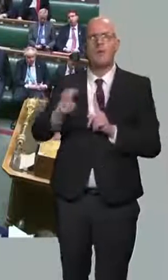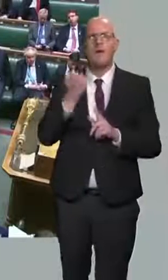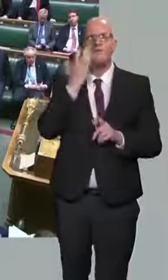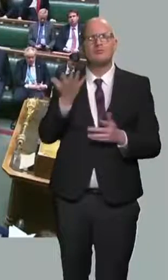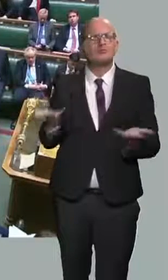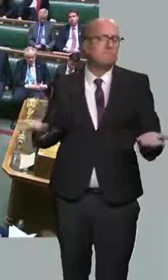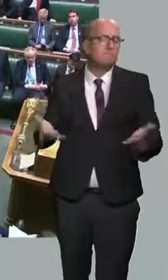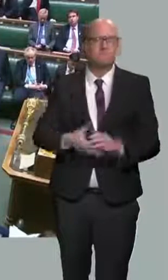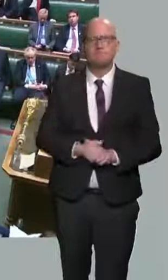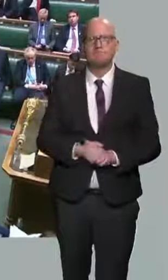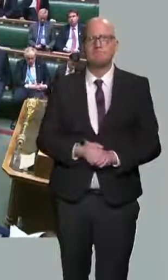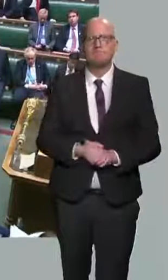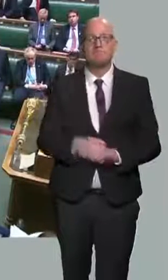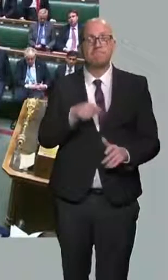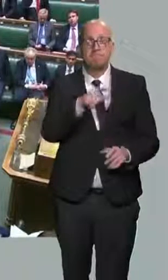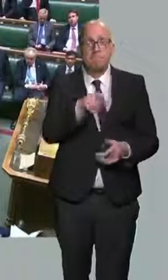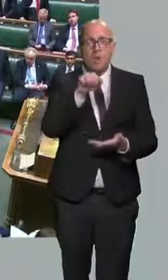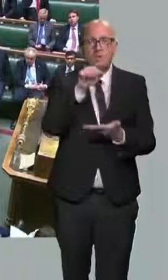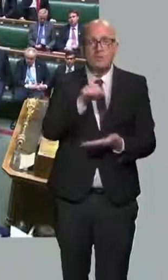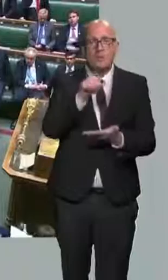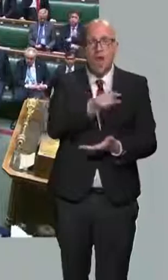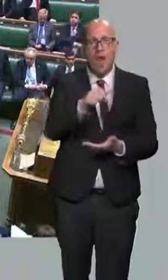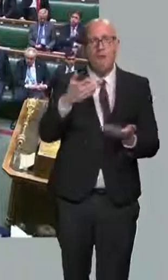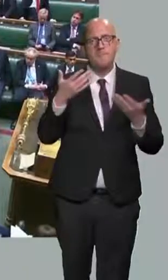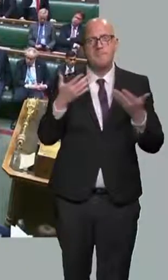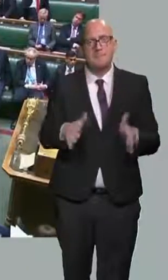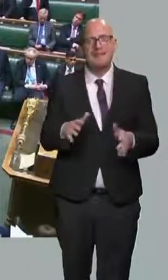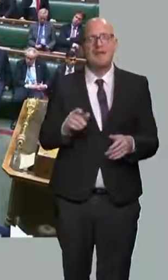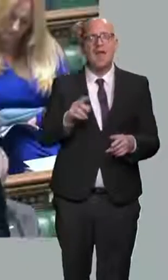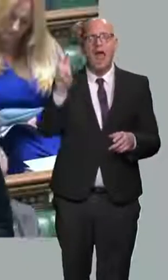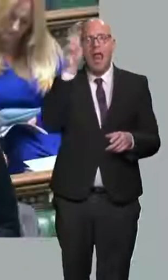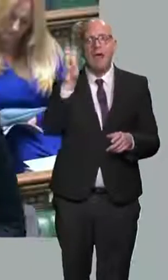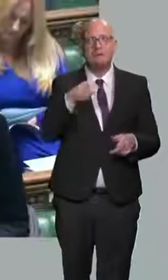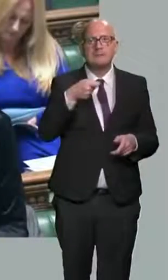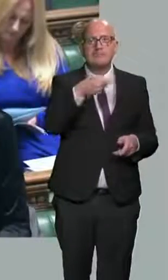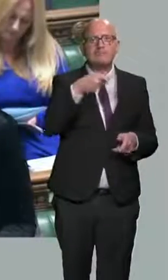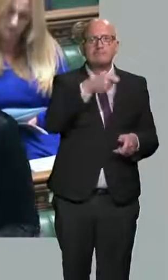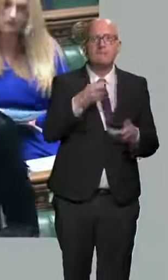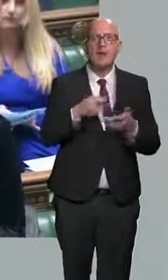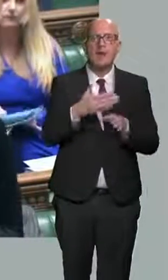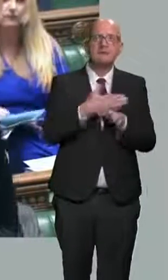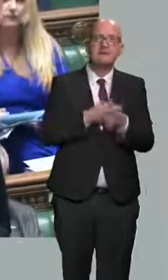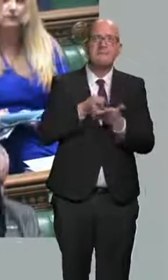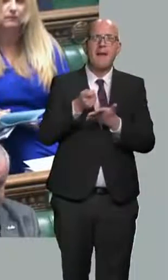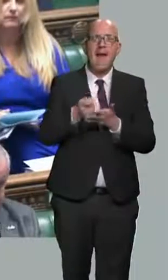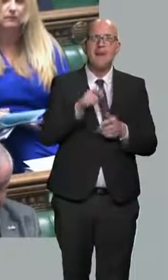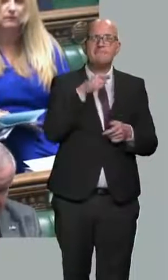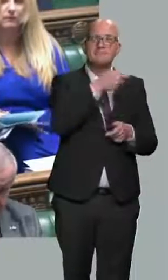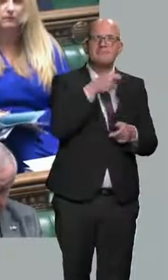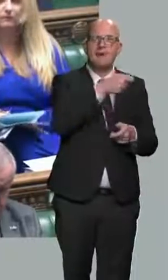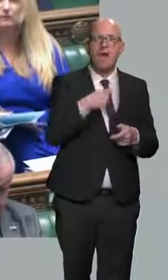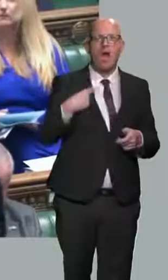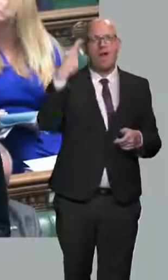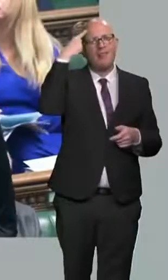Speaker, I do not know if the Chancellor has ever had a prepayment metre. I do not think they fit them. I do not think they fit them, Mr Speaker, for swimming pools,